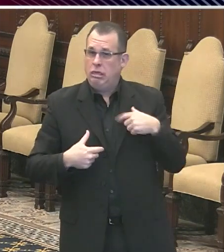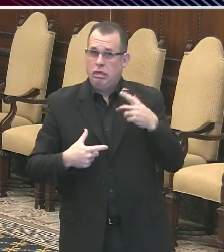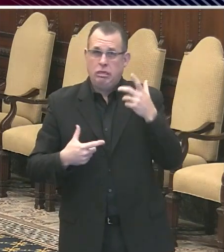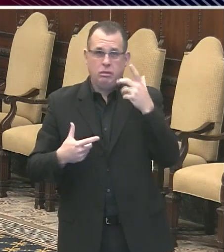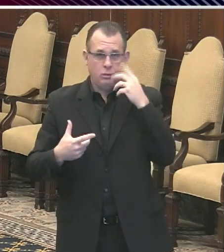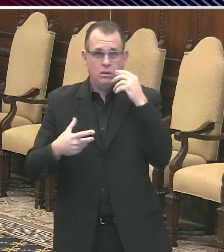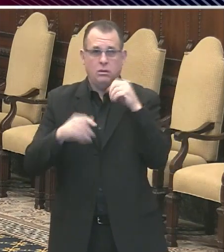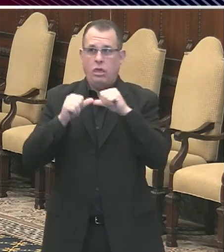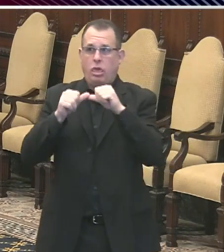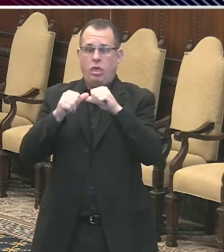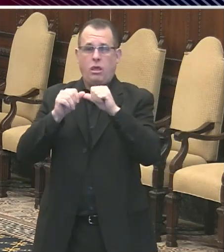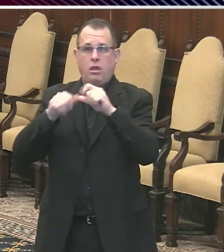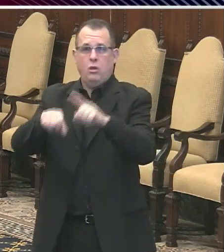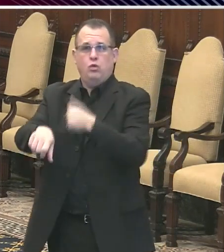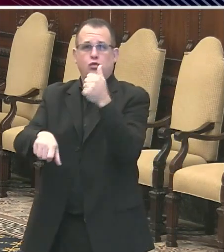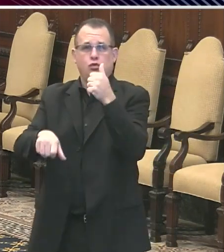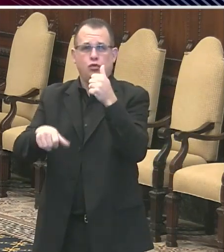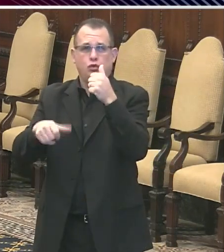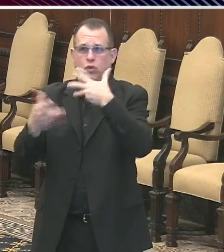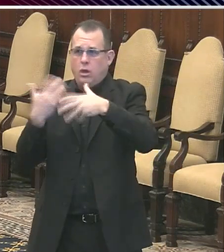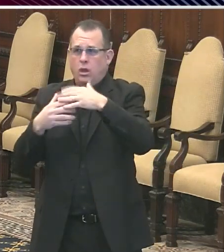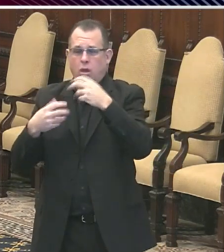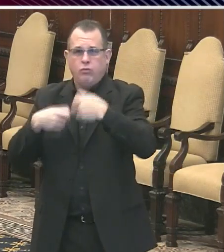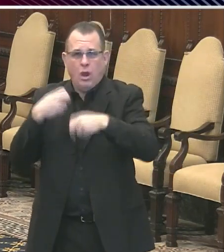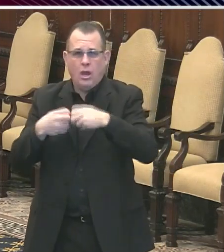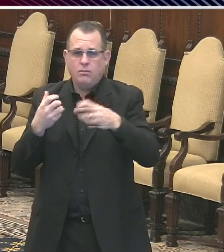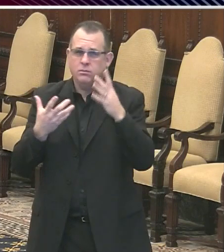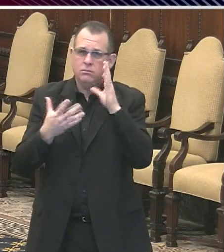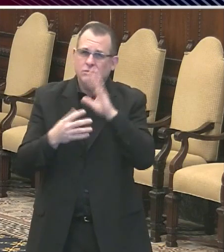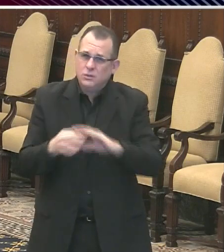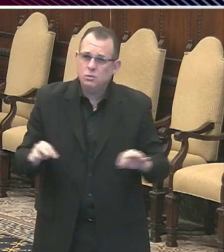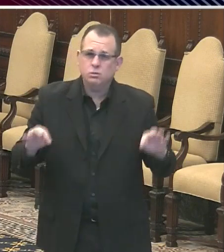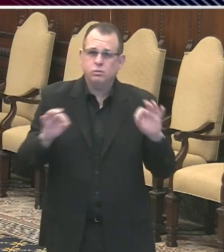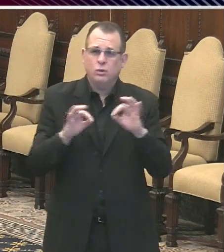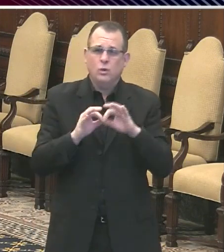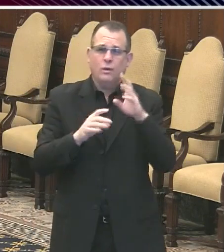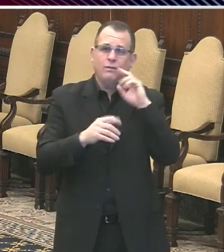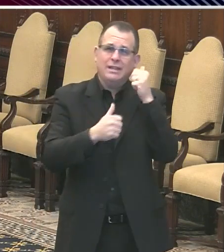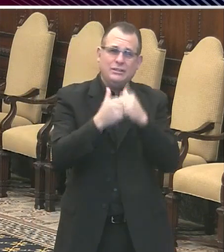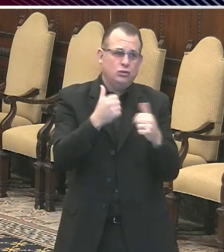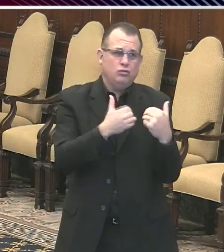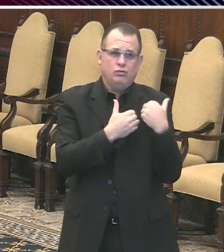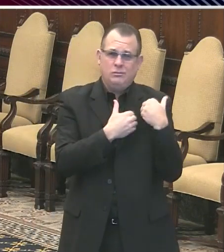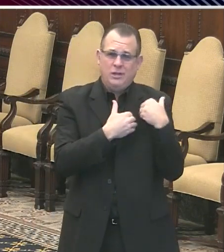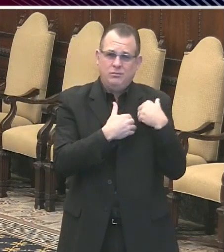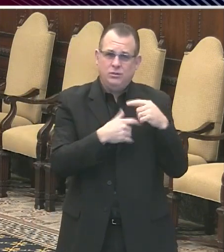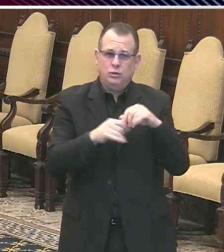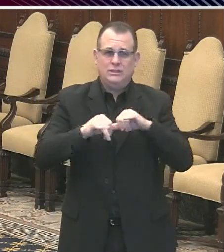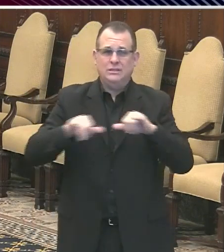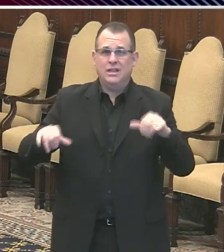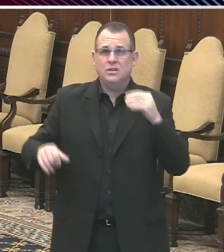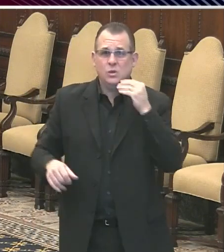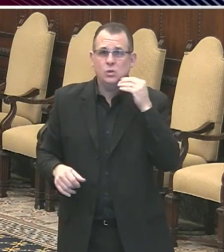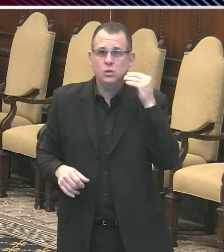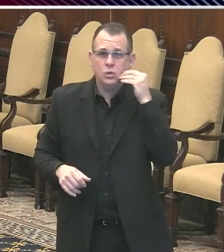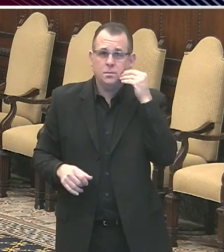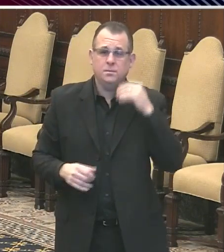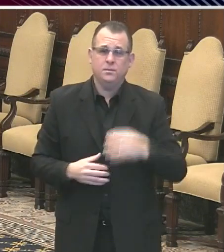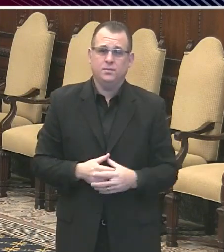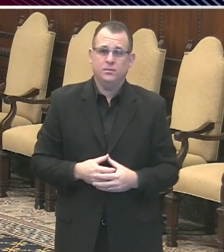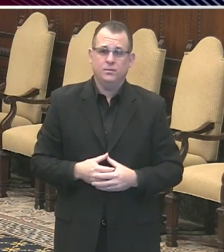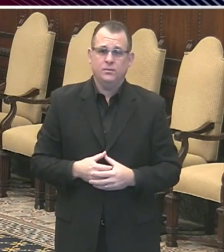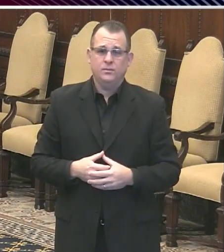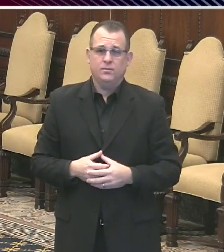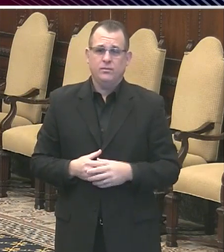and to act responsibly to stop the spread. Tomorrow, U.S. Air Force Thunderbirds and the U.S. Blue Angels will honor